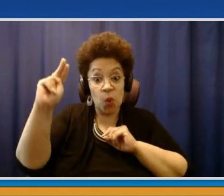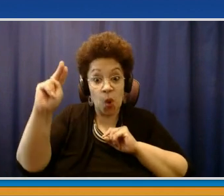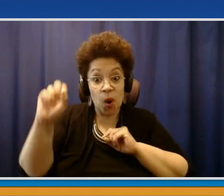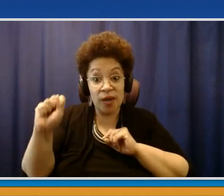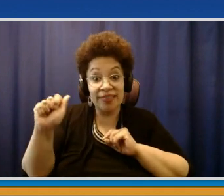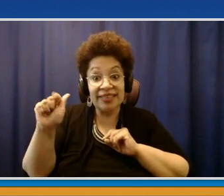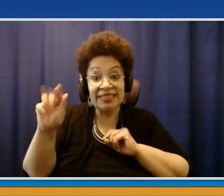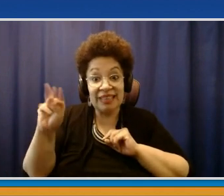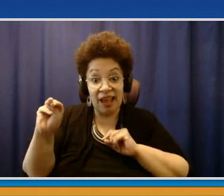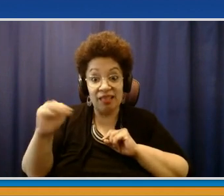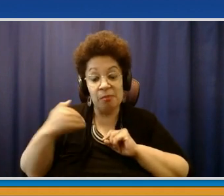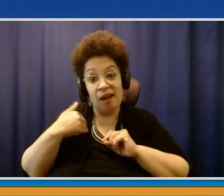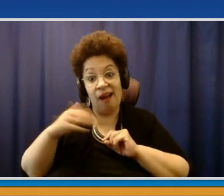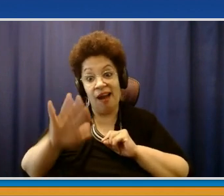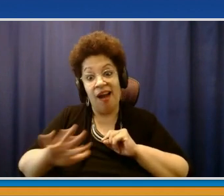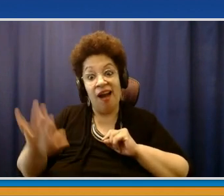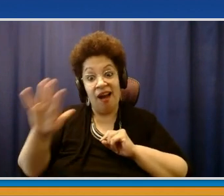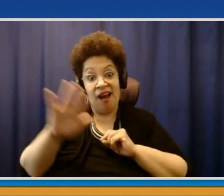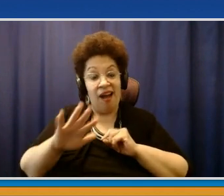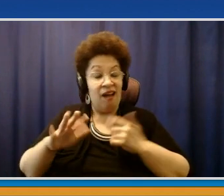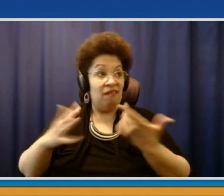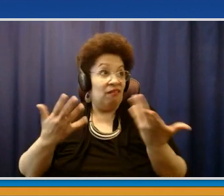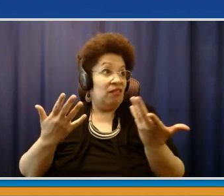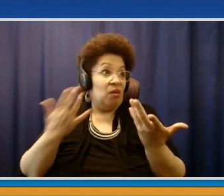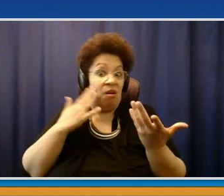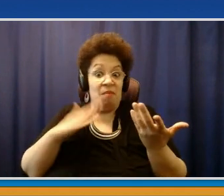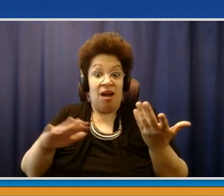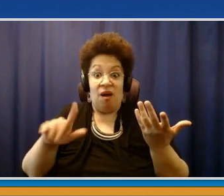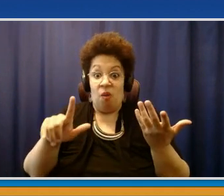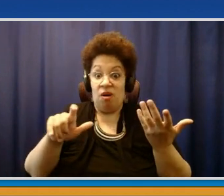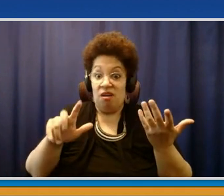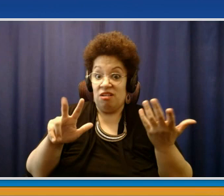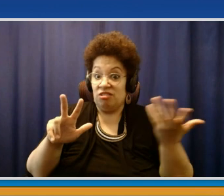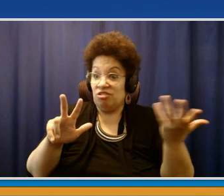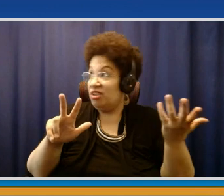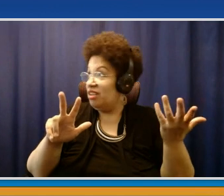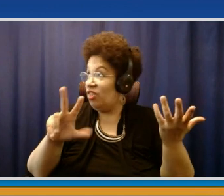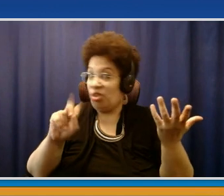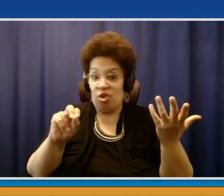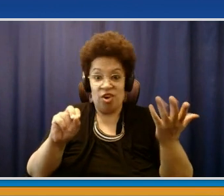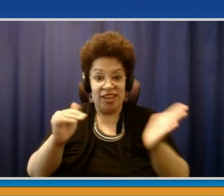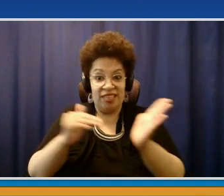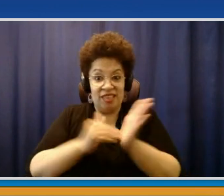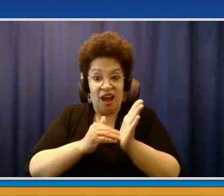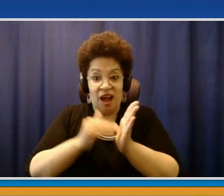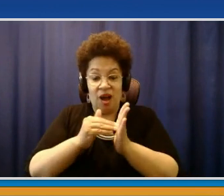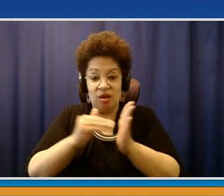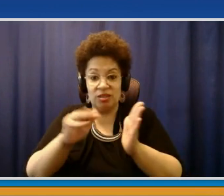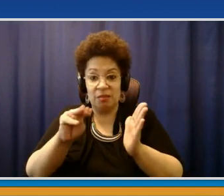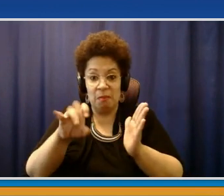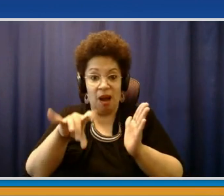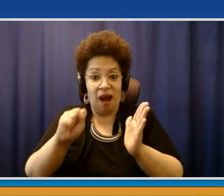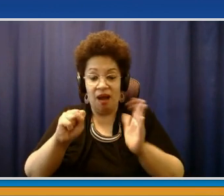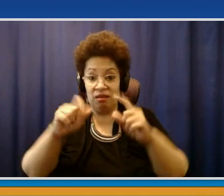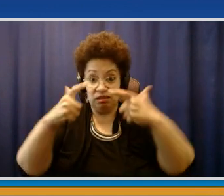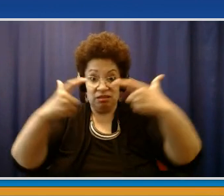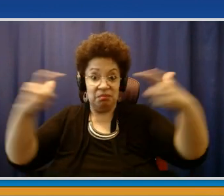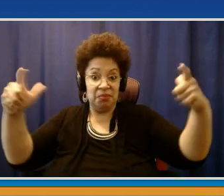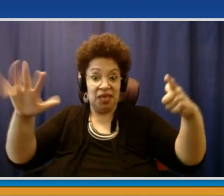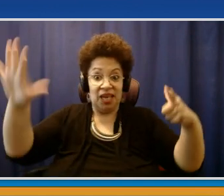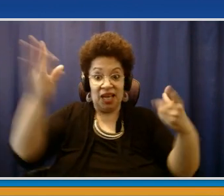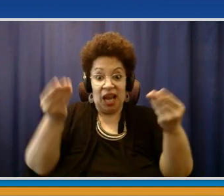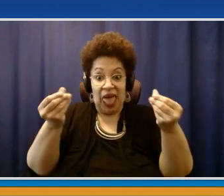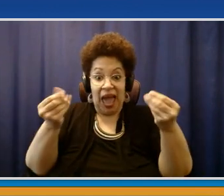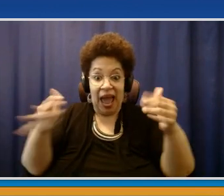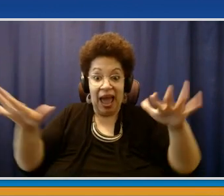have 5,201 people in the last census. I don't know where the one came from, but but we have a huge amount of open land. We have